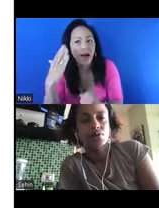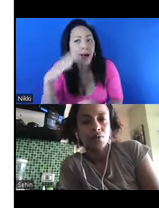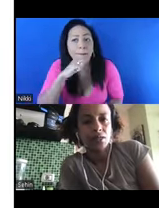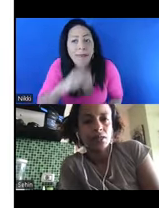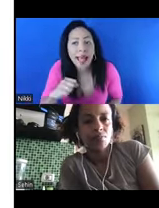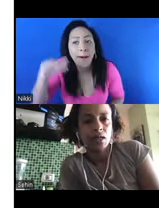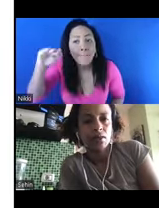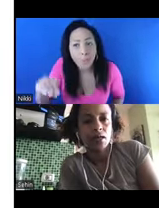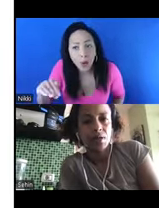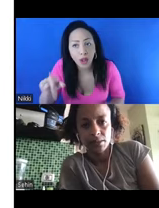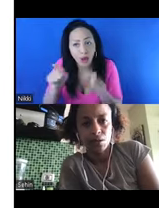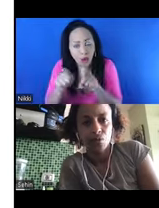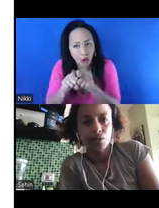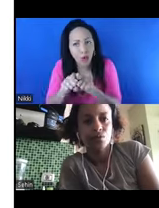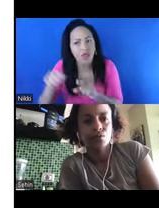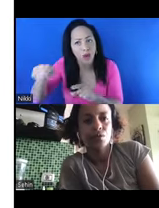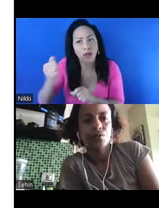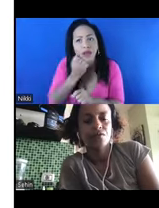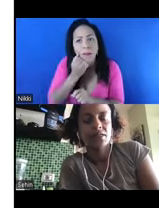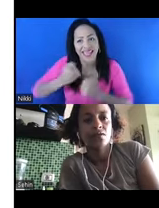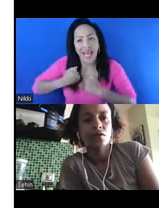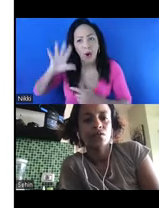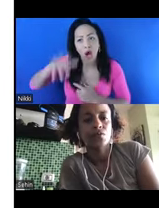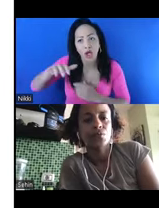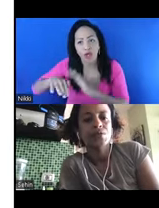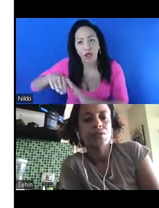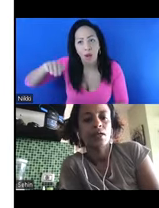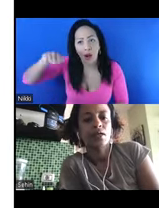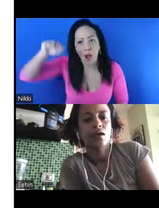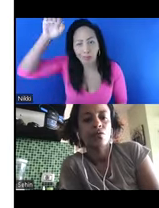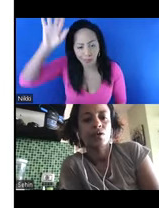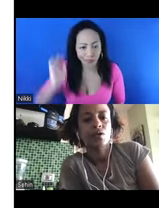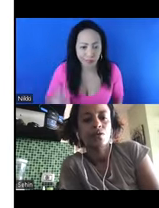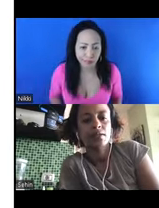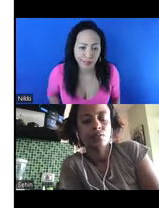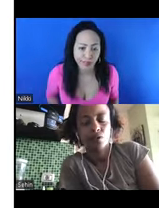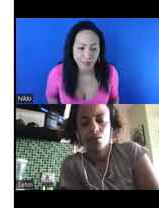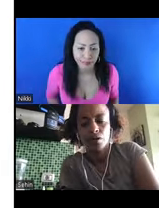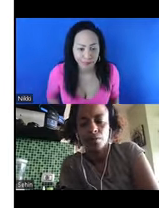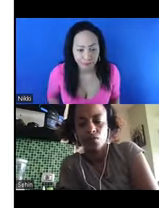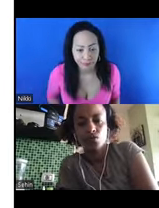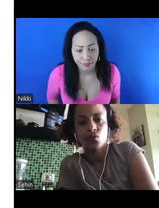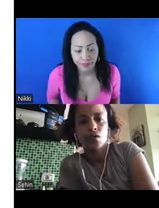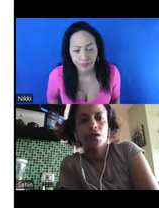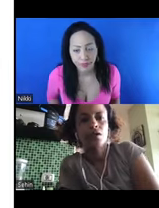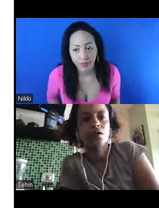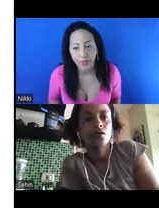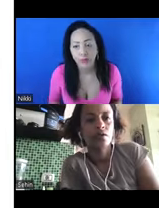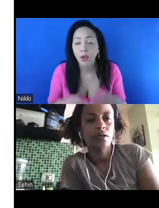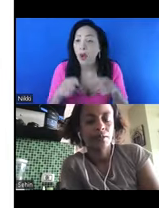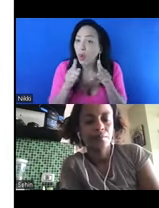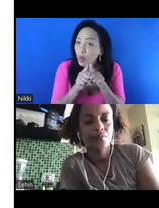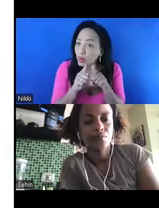So that's the campaigns that we do. We've had several of those. And now we're also working